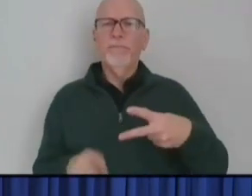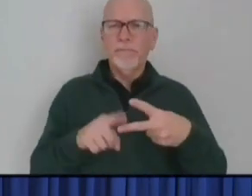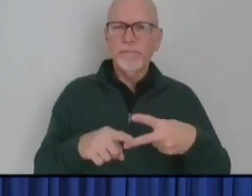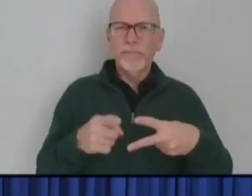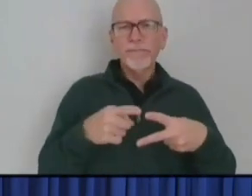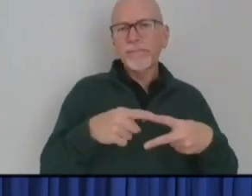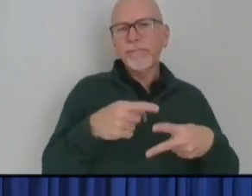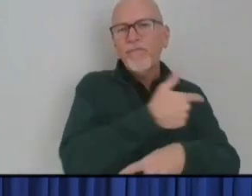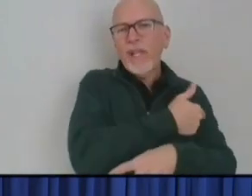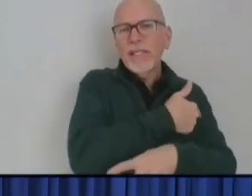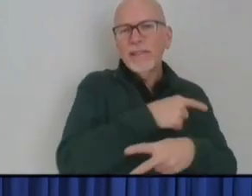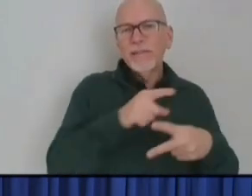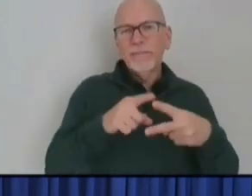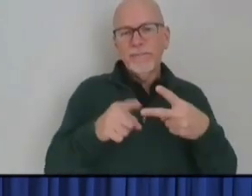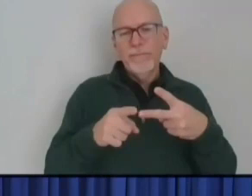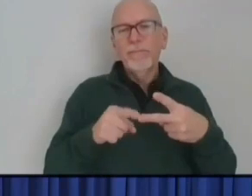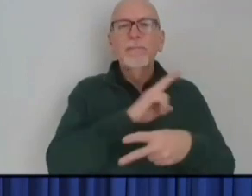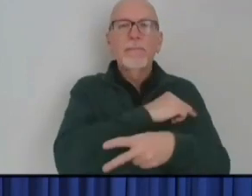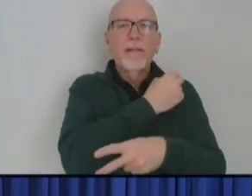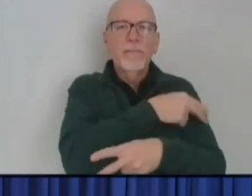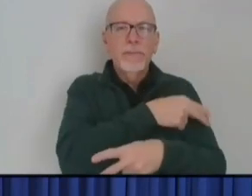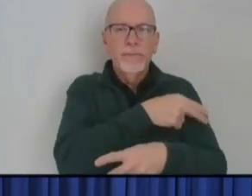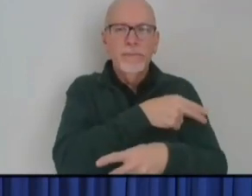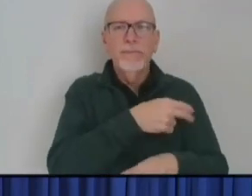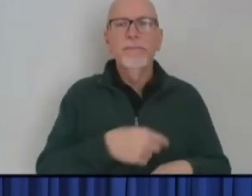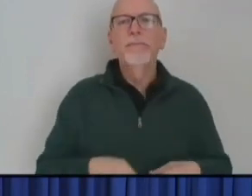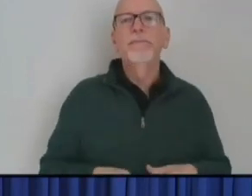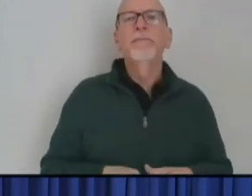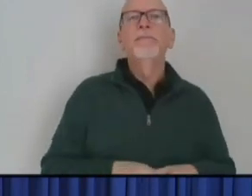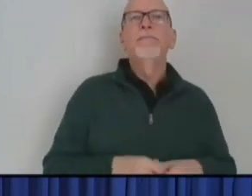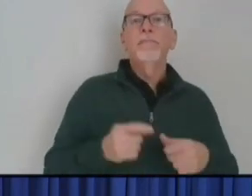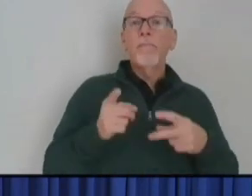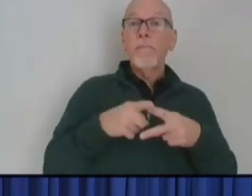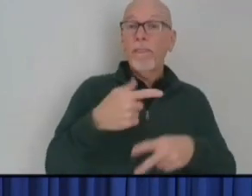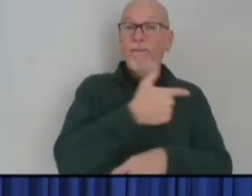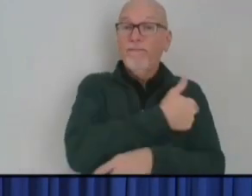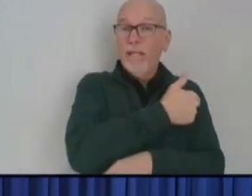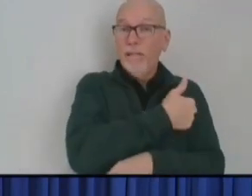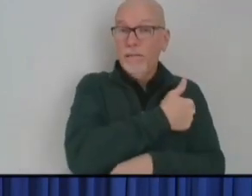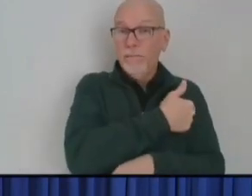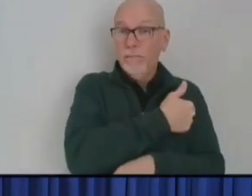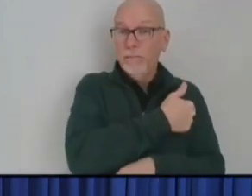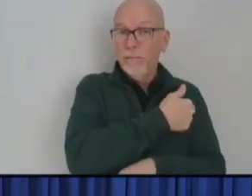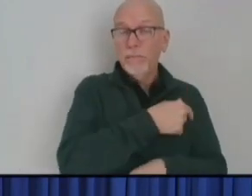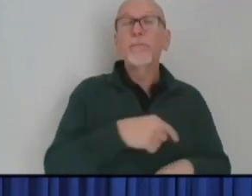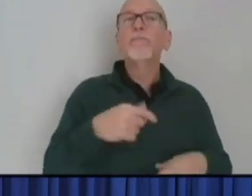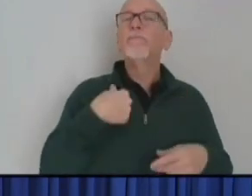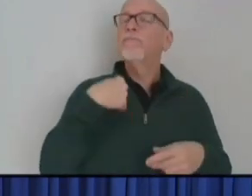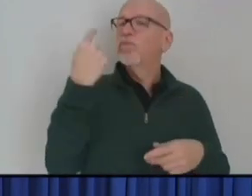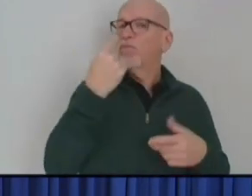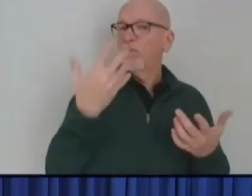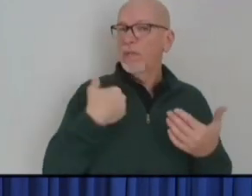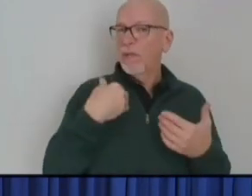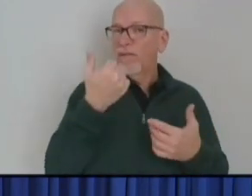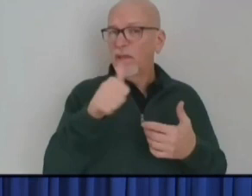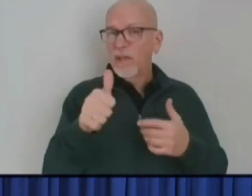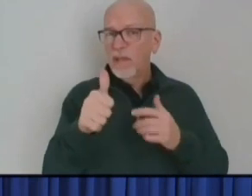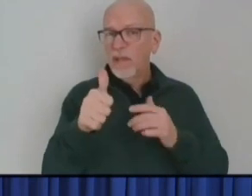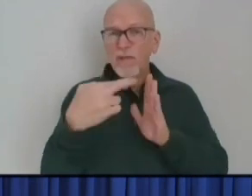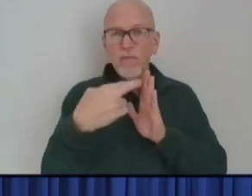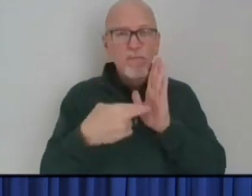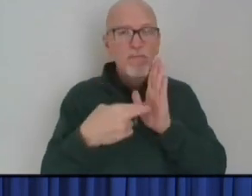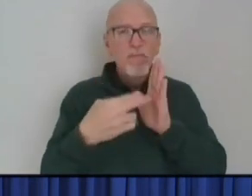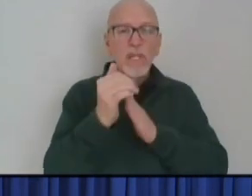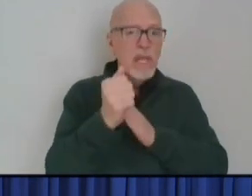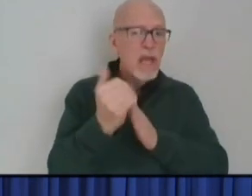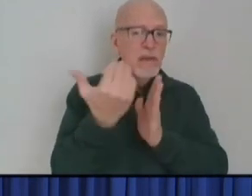the other about the hospitalizations that we're seeing. On the vaccine front, I'm wondering whether there's any guidance for people who maybe